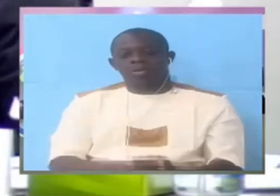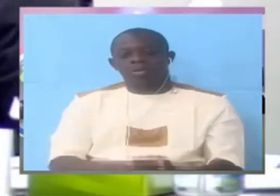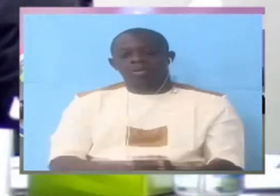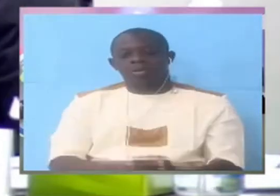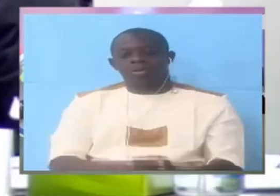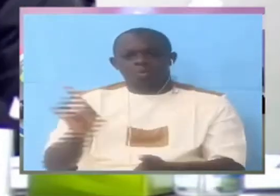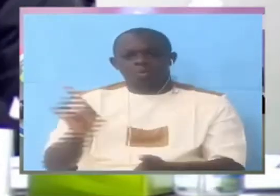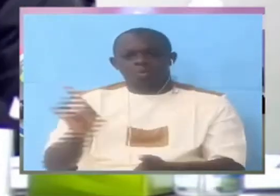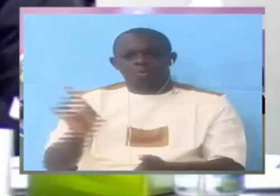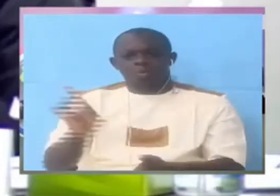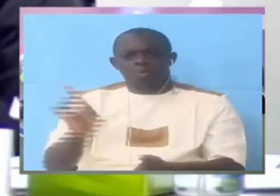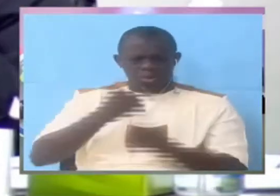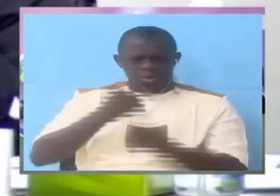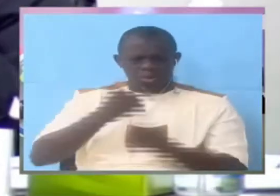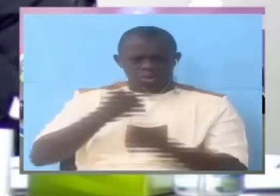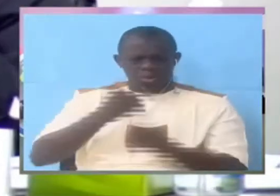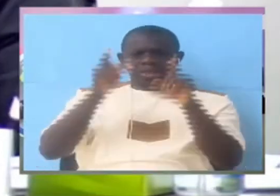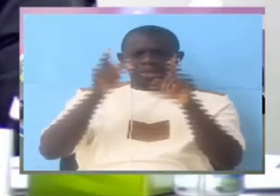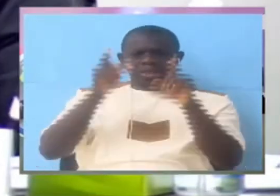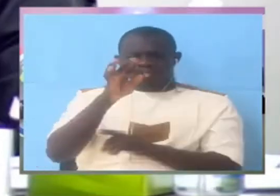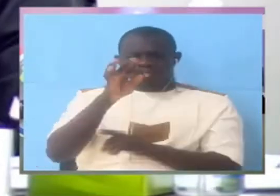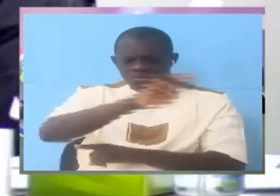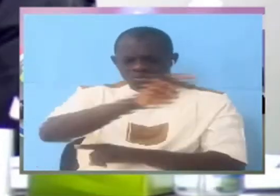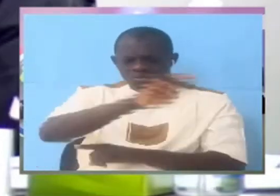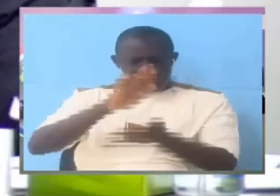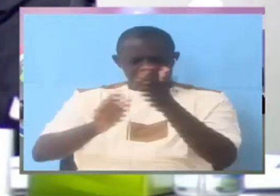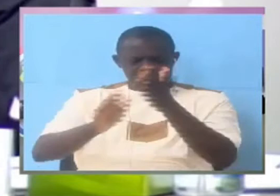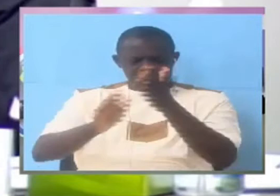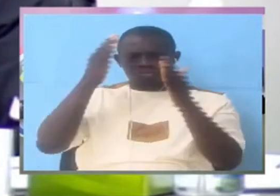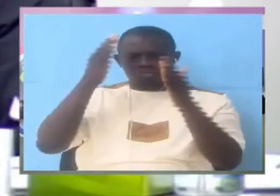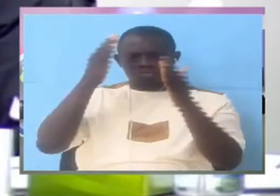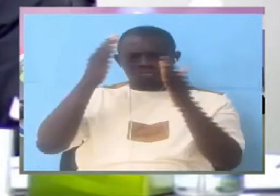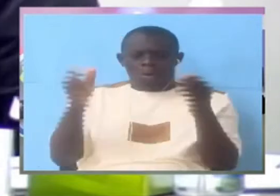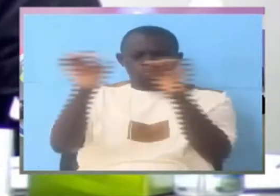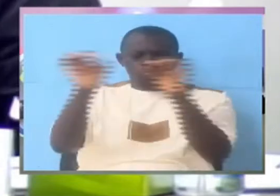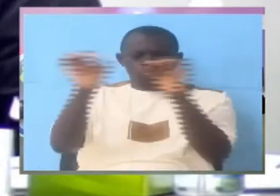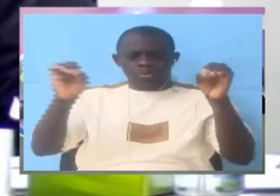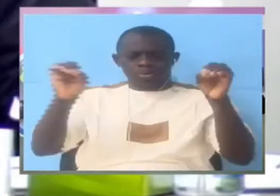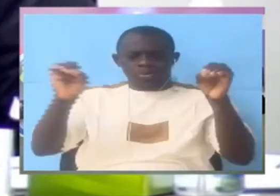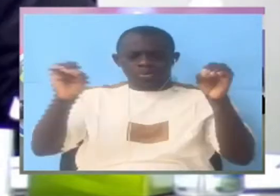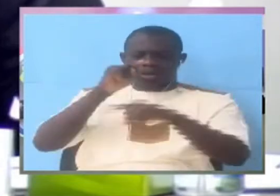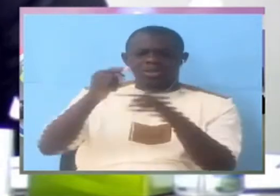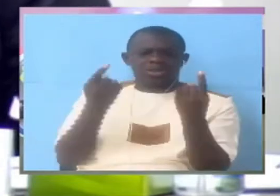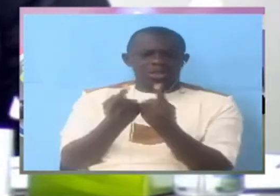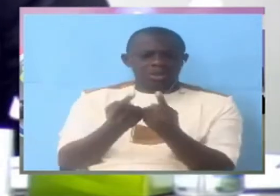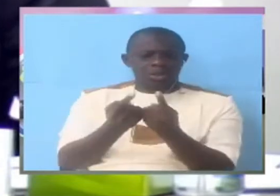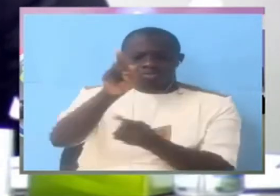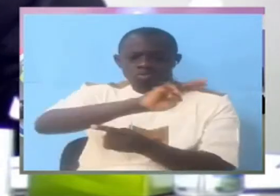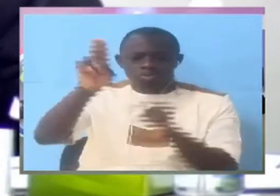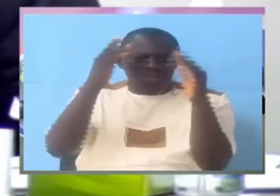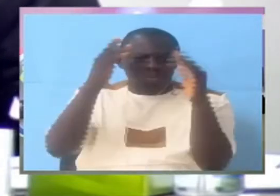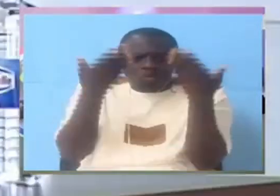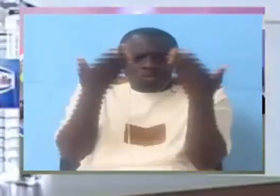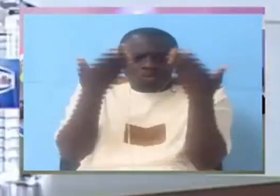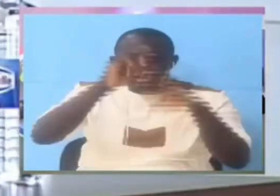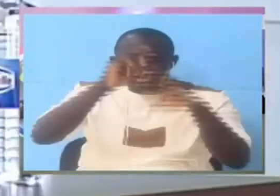baffles me is if you did not know anything about this you did not know what was happening how would you go to these people to try to help